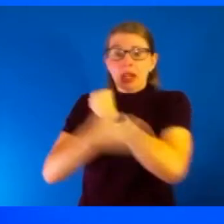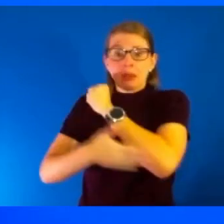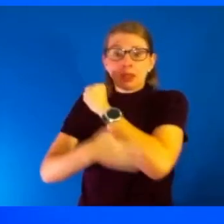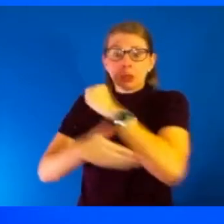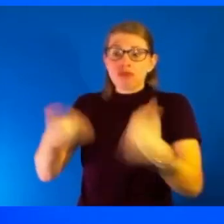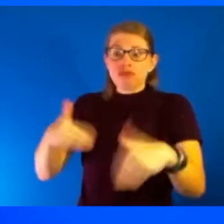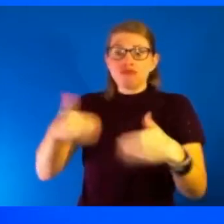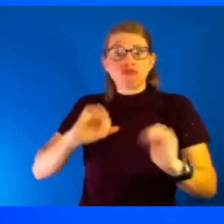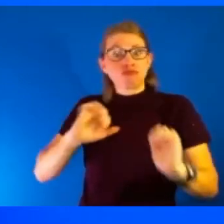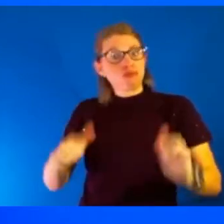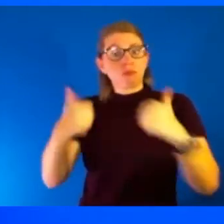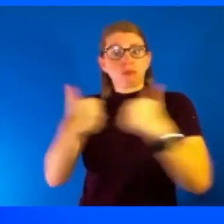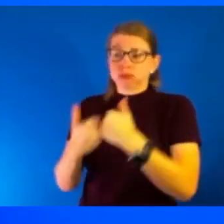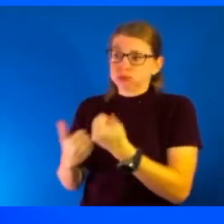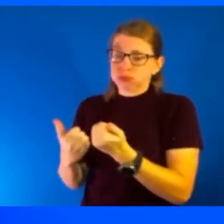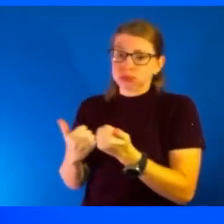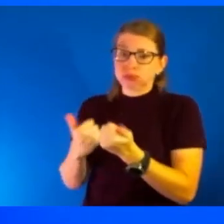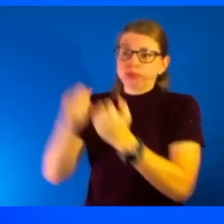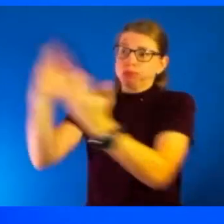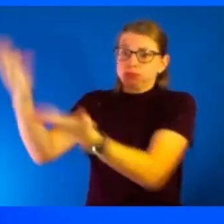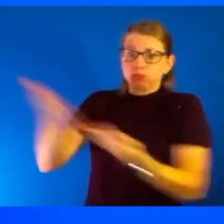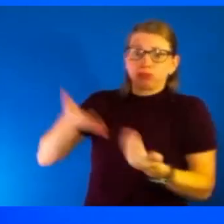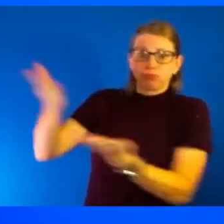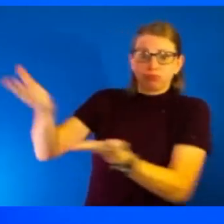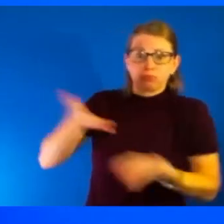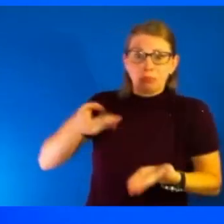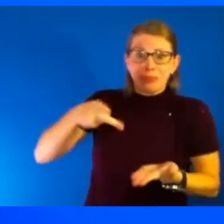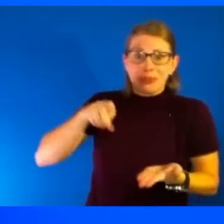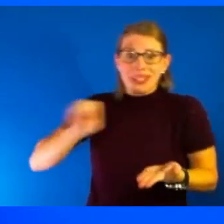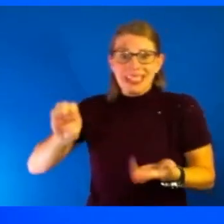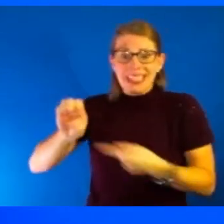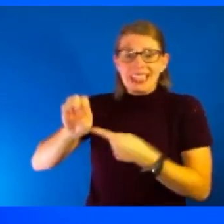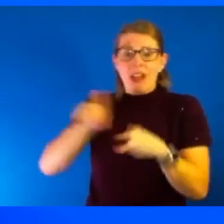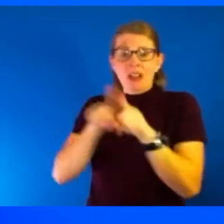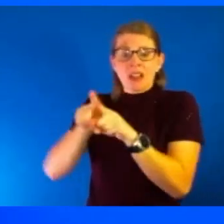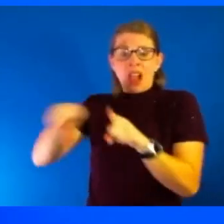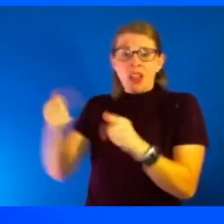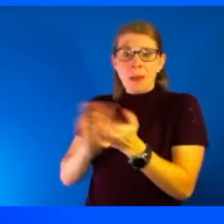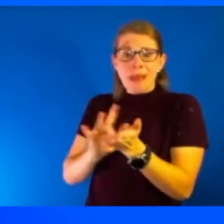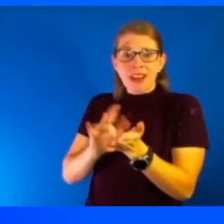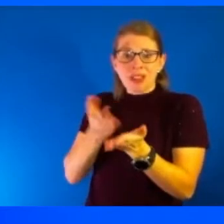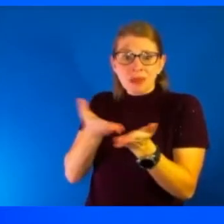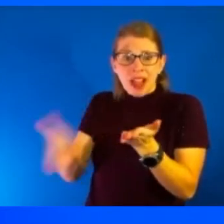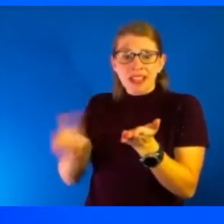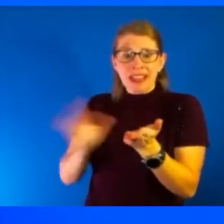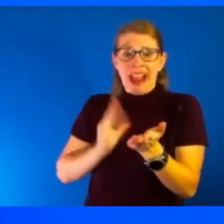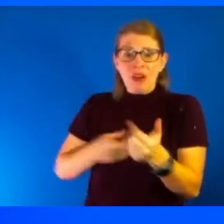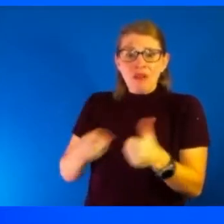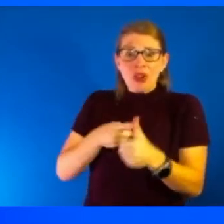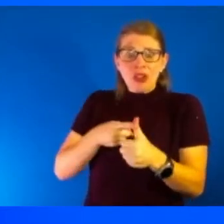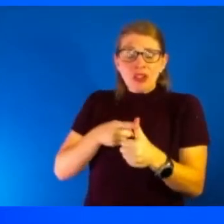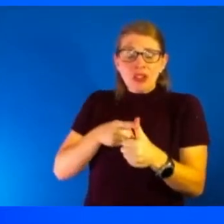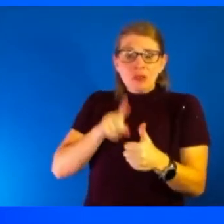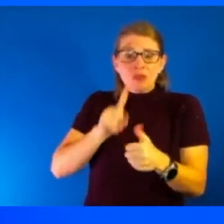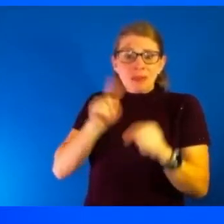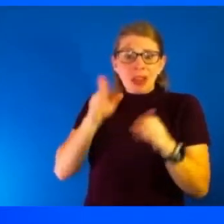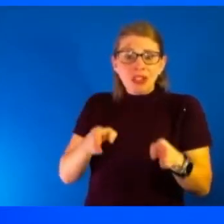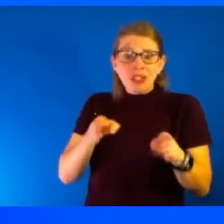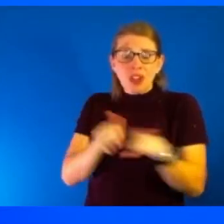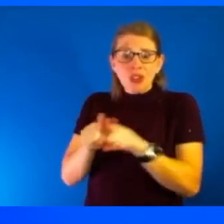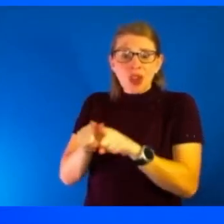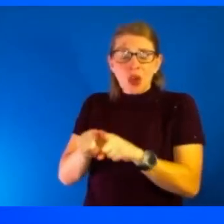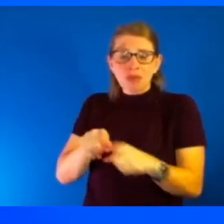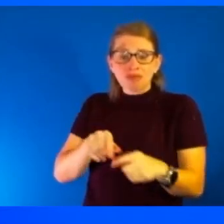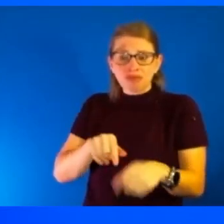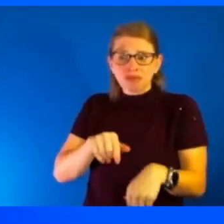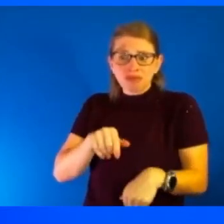to get the personal protective equipment and other medical supplies that our first responders and frontline healthcare workers need. And so